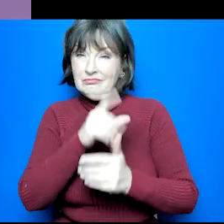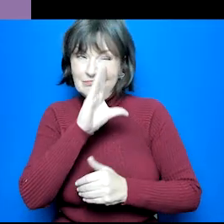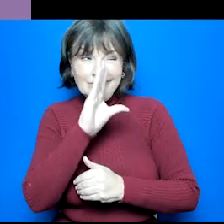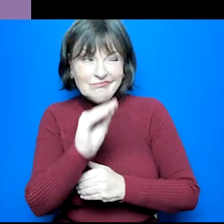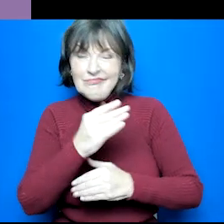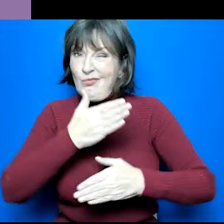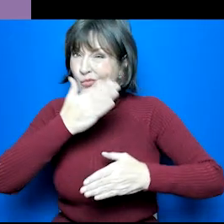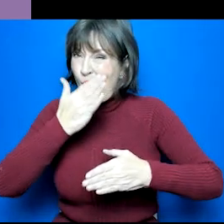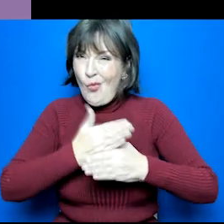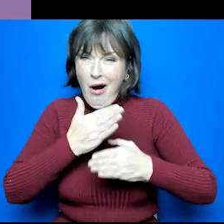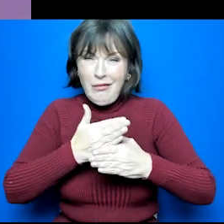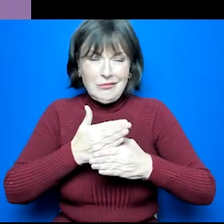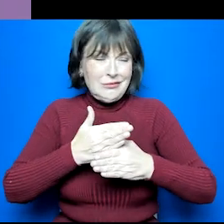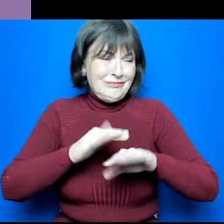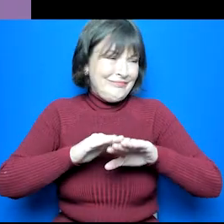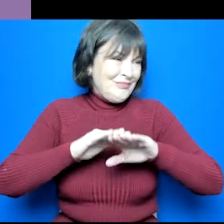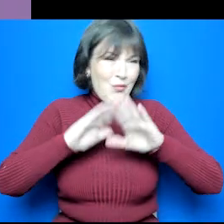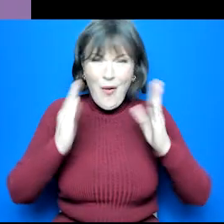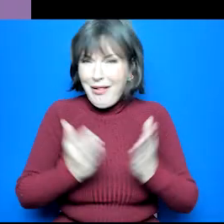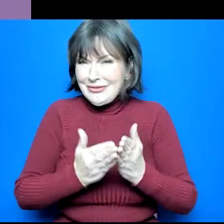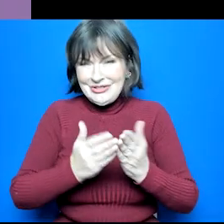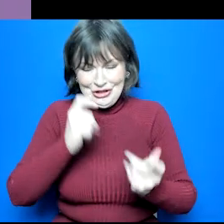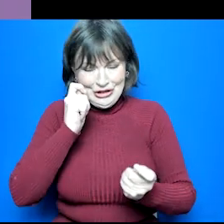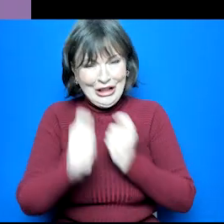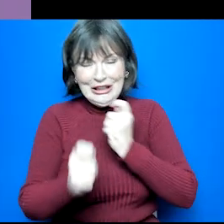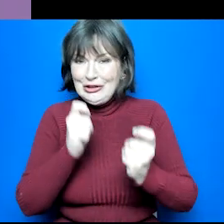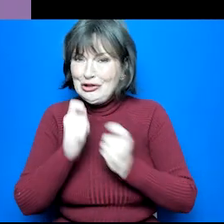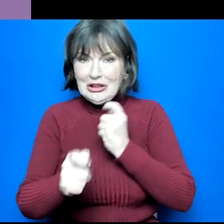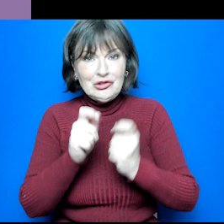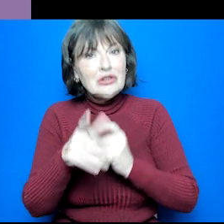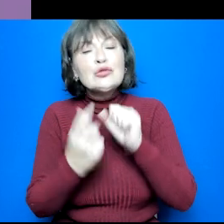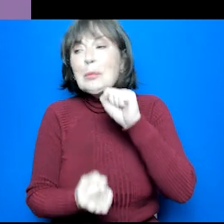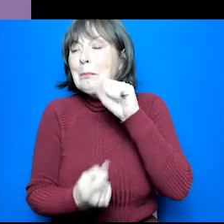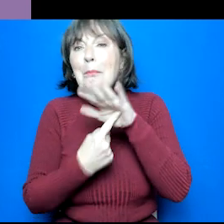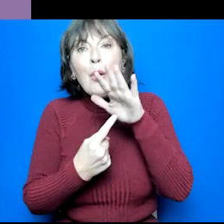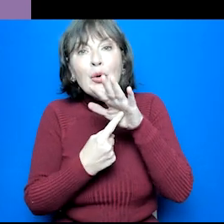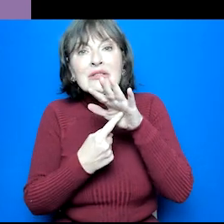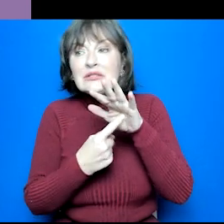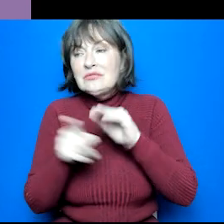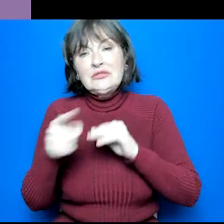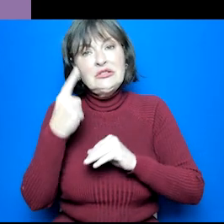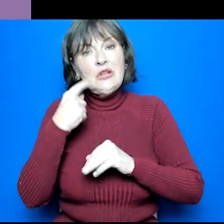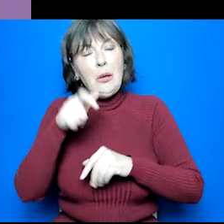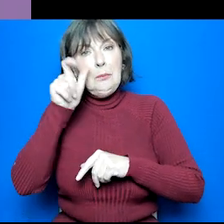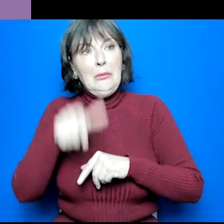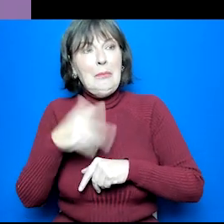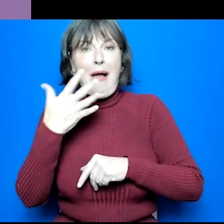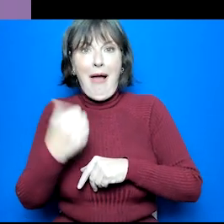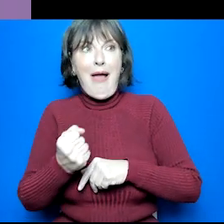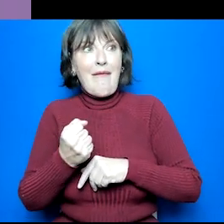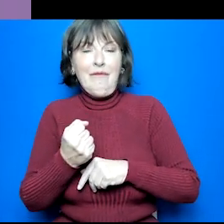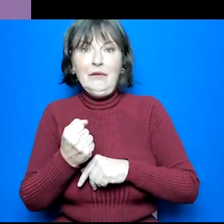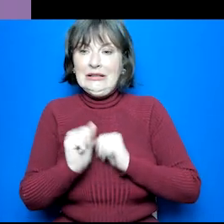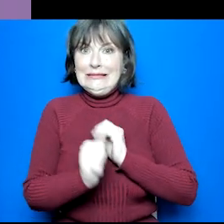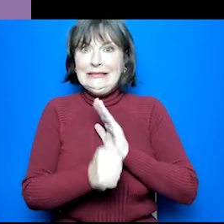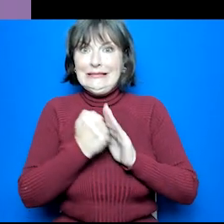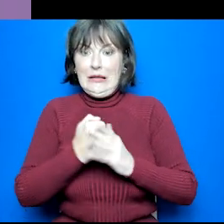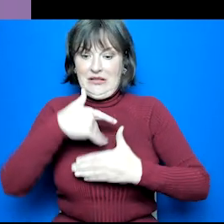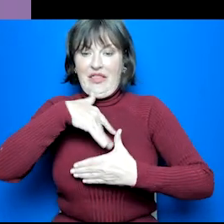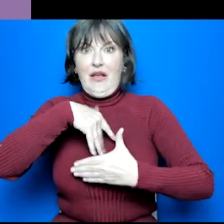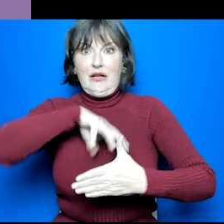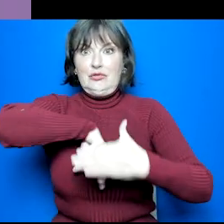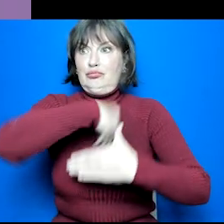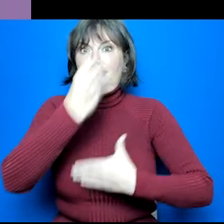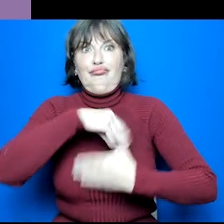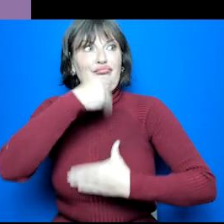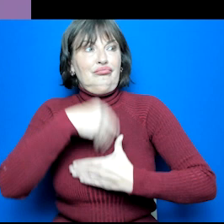thoughts and ideas of young people so it's important for them to keep all of those doors open to them. As they move into the senior phase of school there may